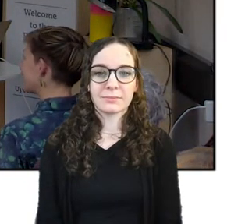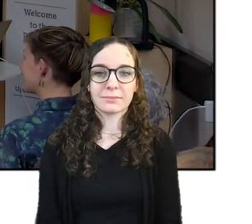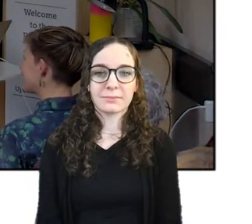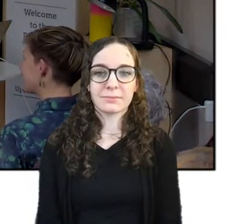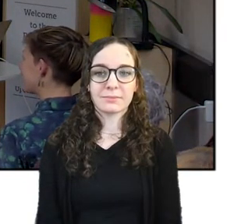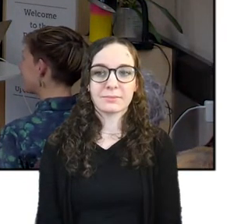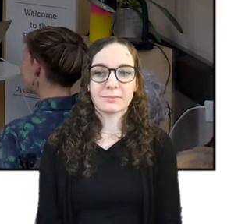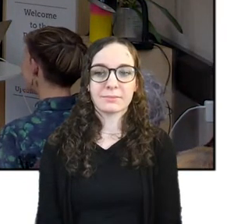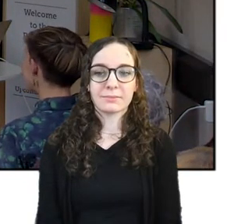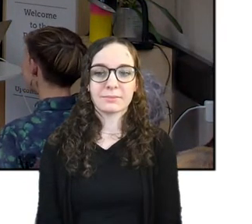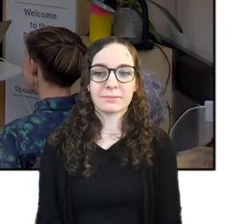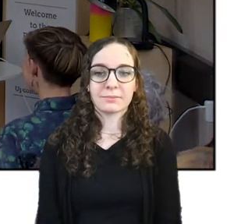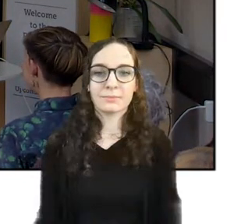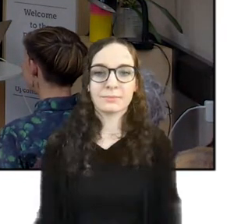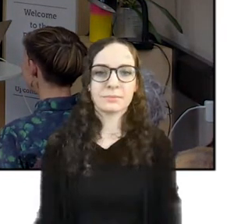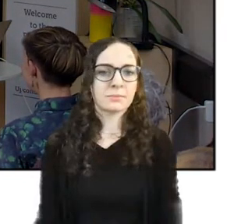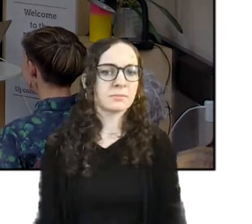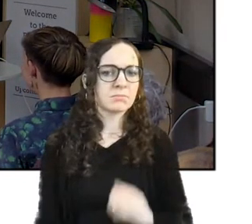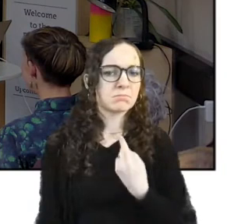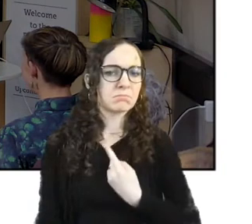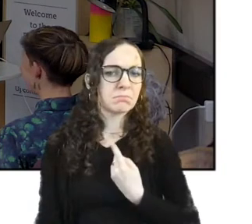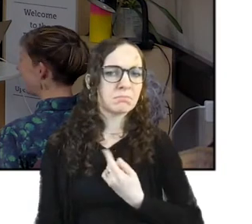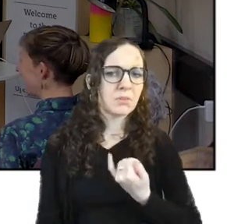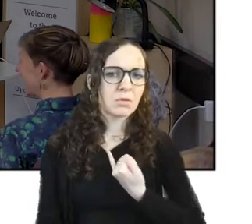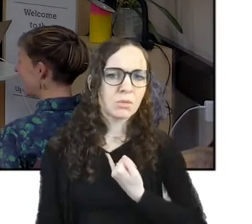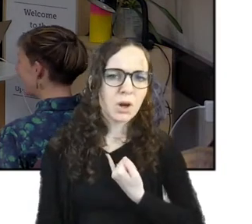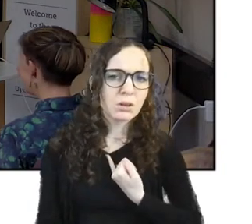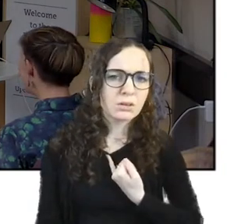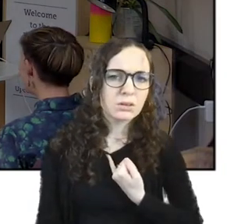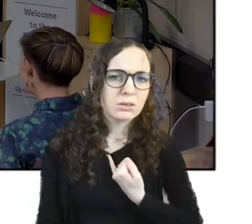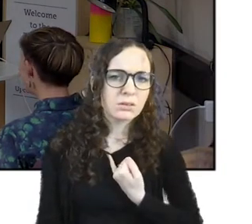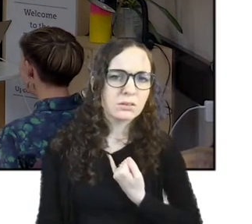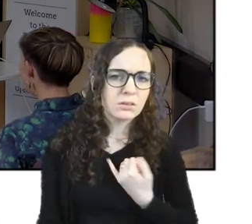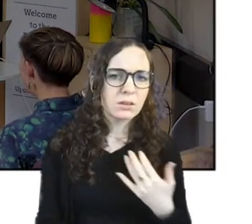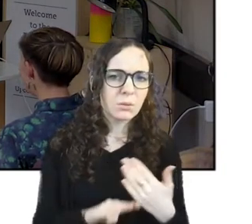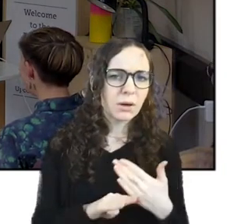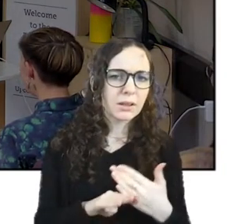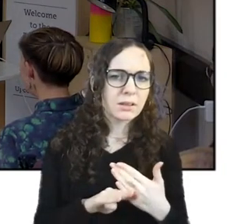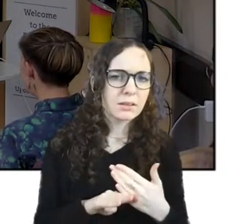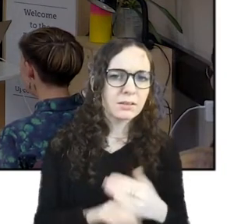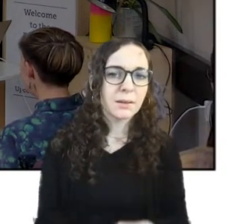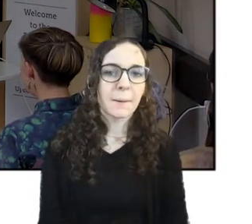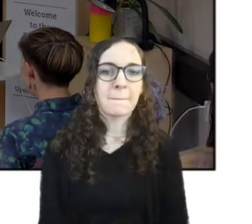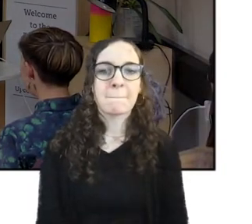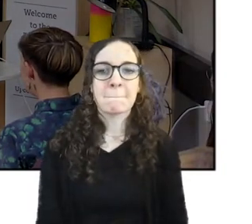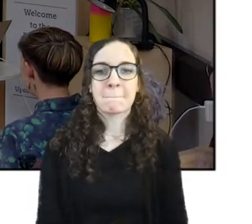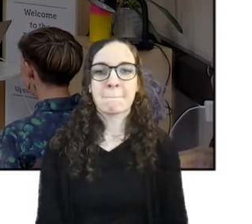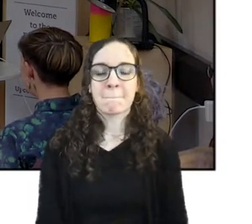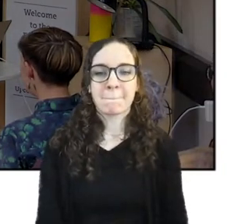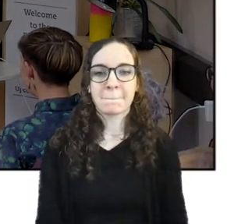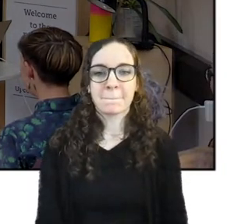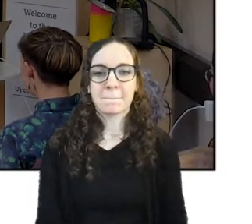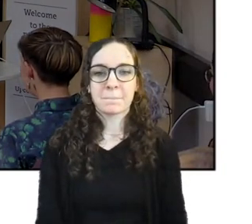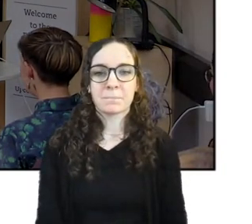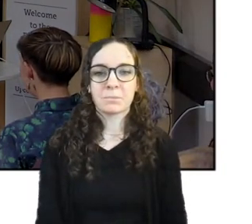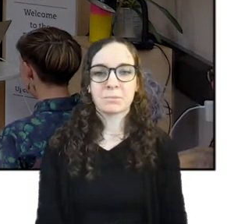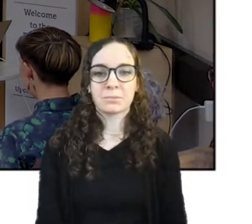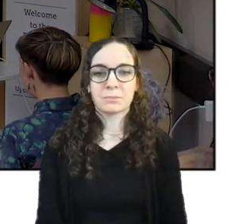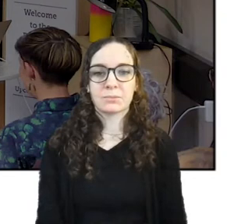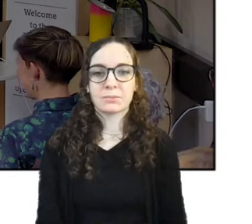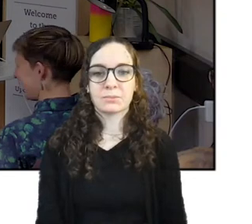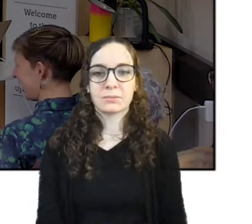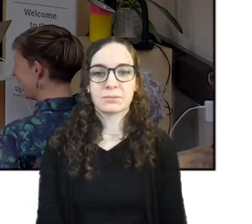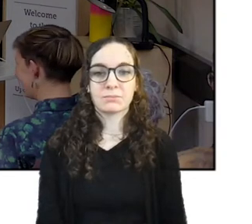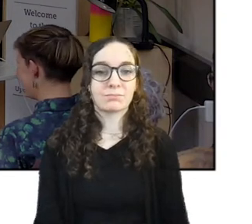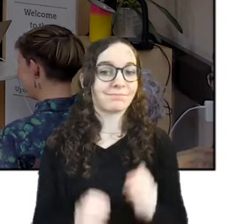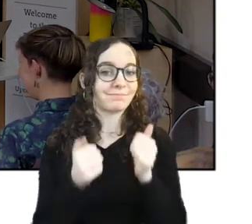did i do it wrong okay great um um yeah